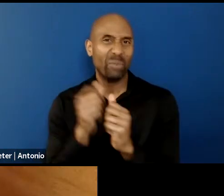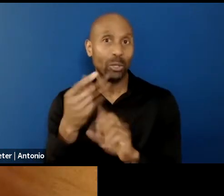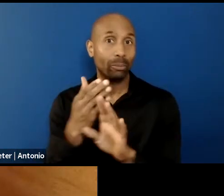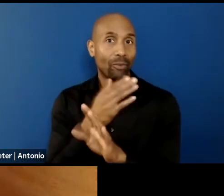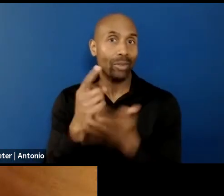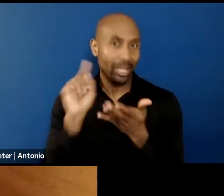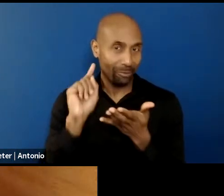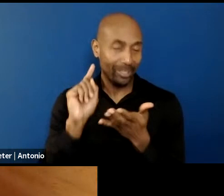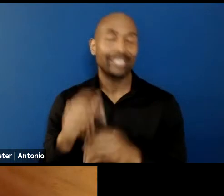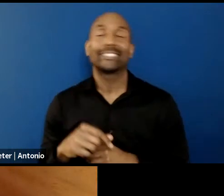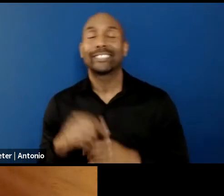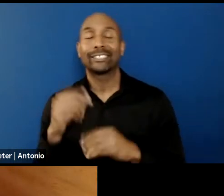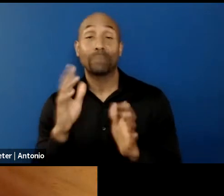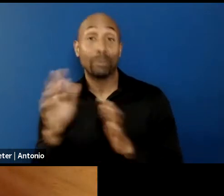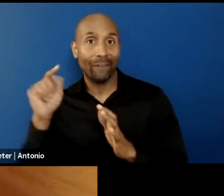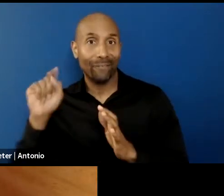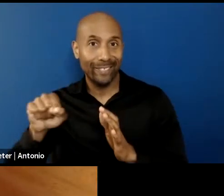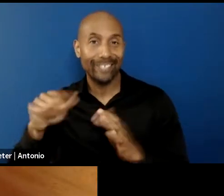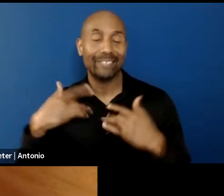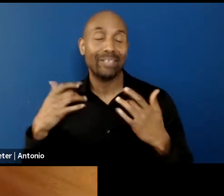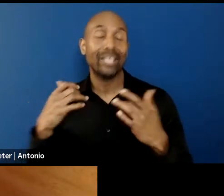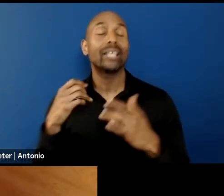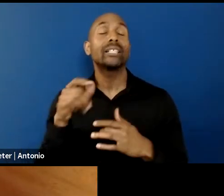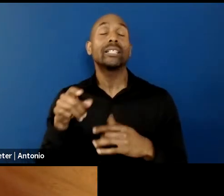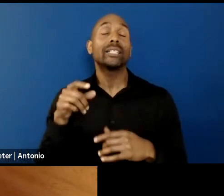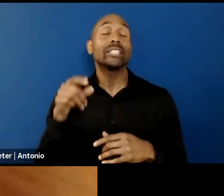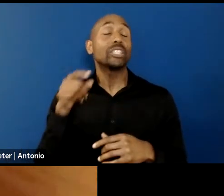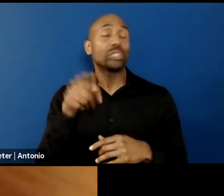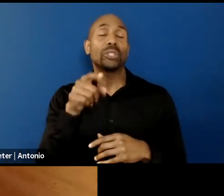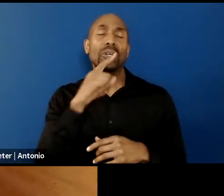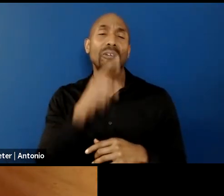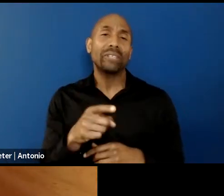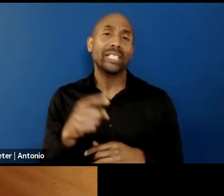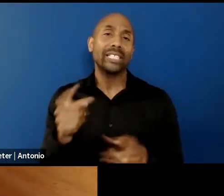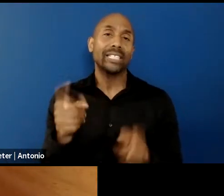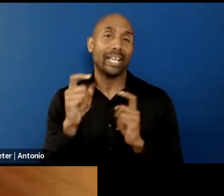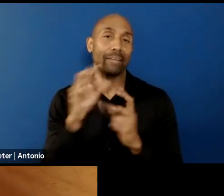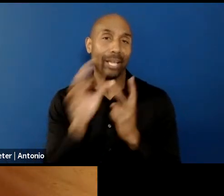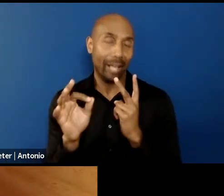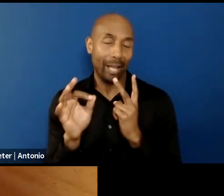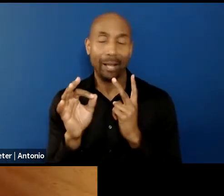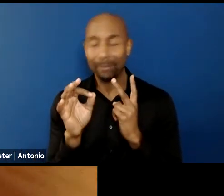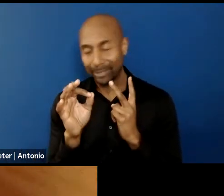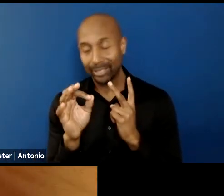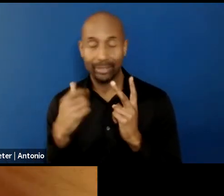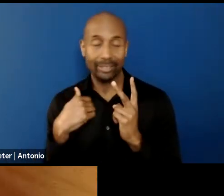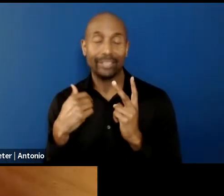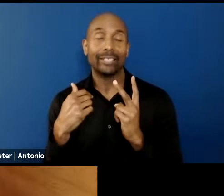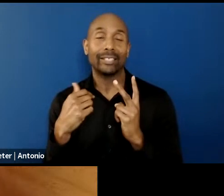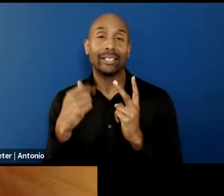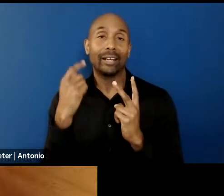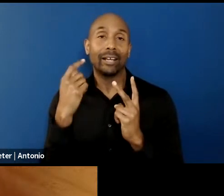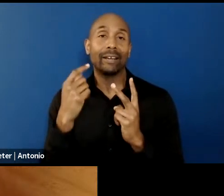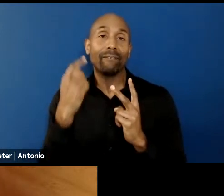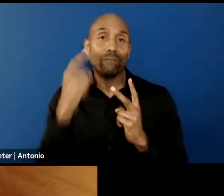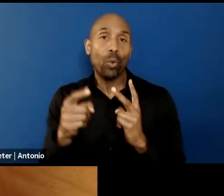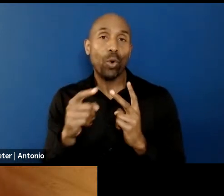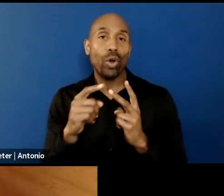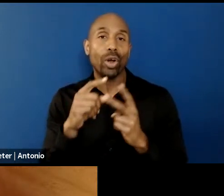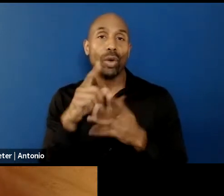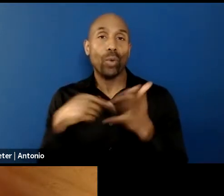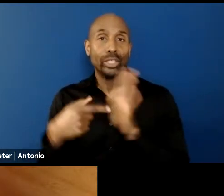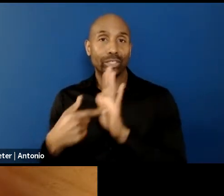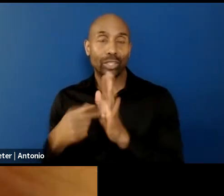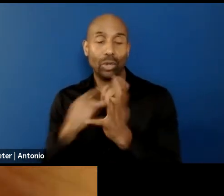generous to give me a choice. And I picked four works that I'm